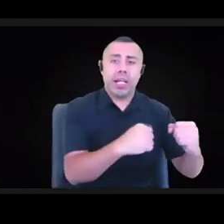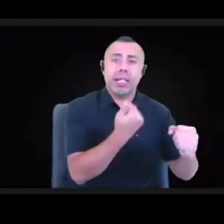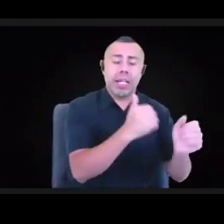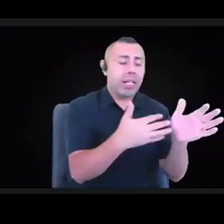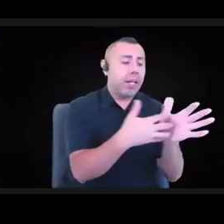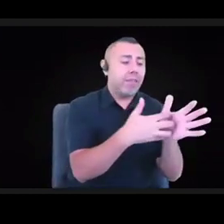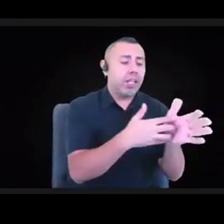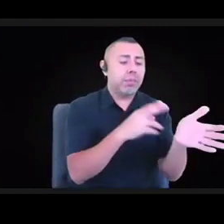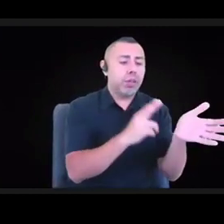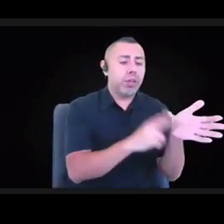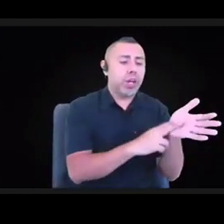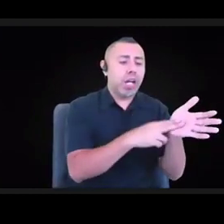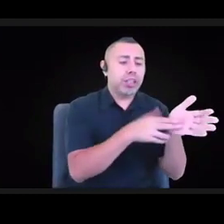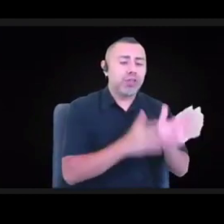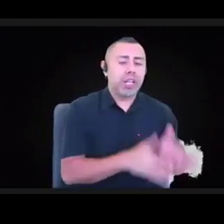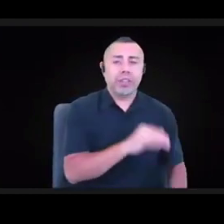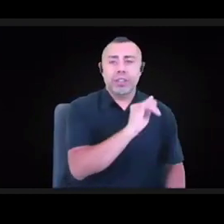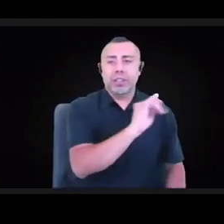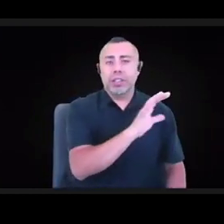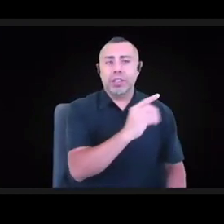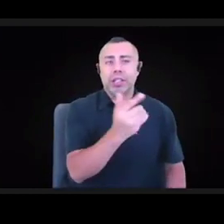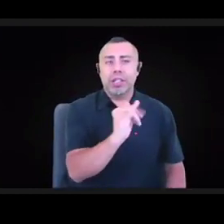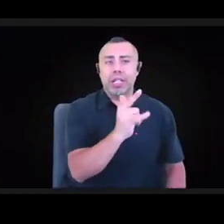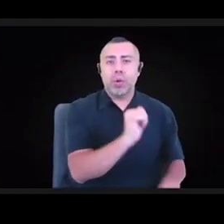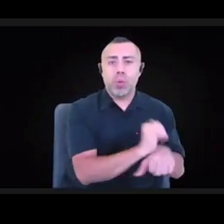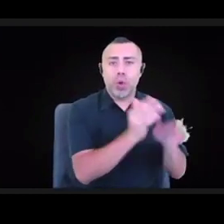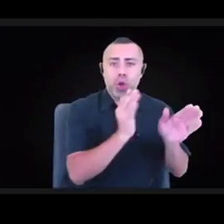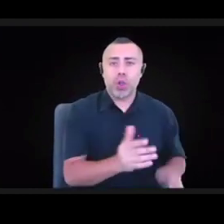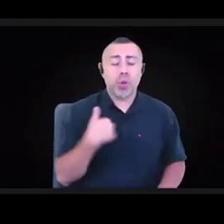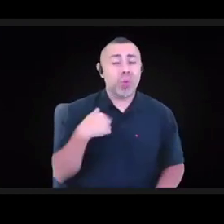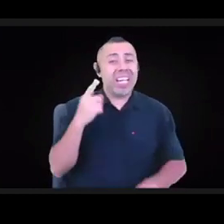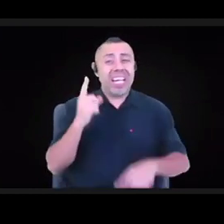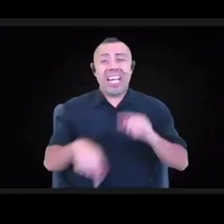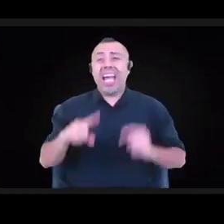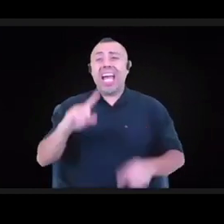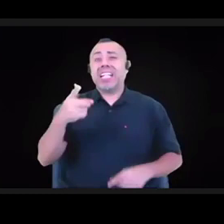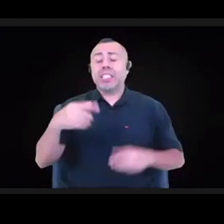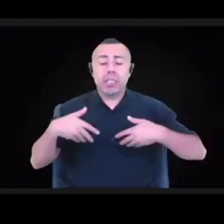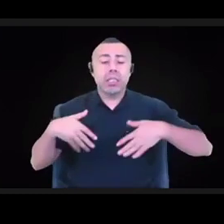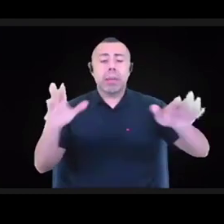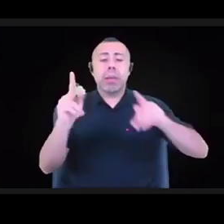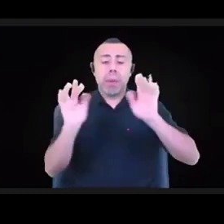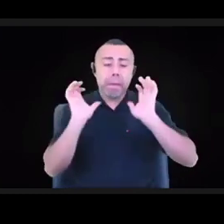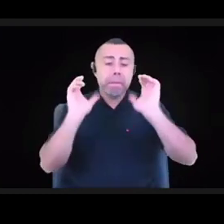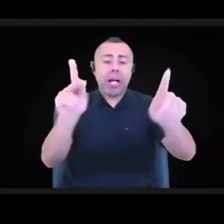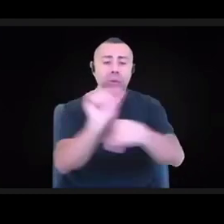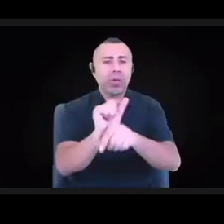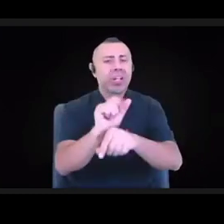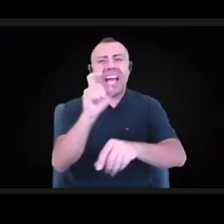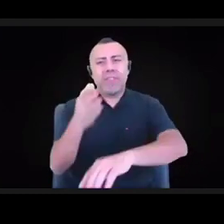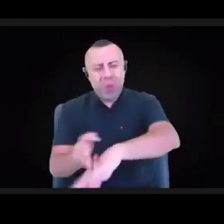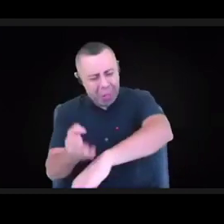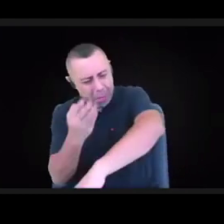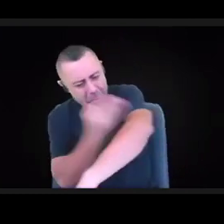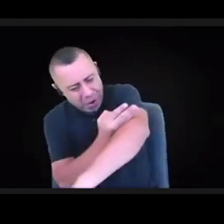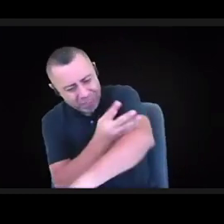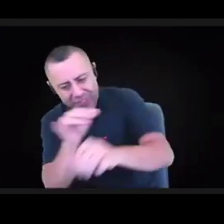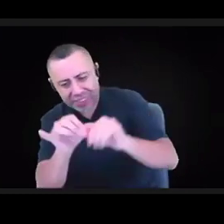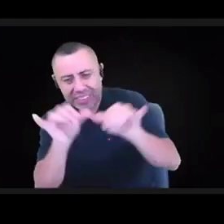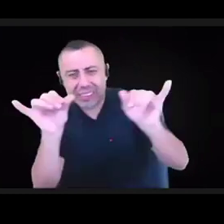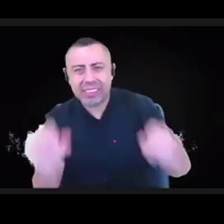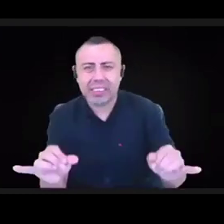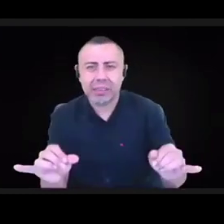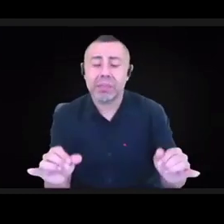put people back to work. We have to put people back to work in a better system. And it's inherently challenging in an